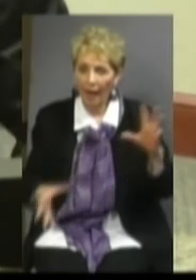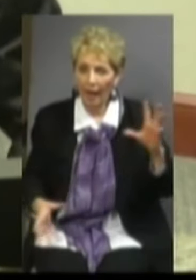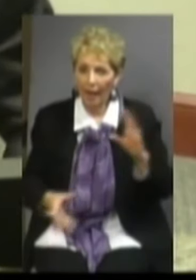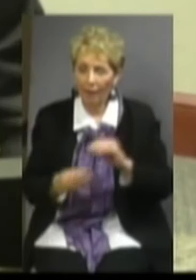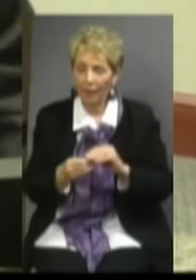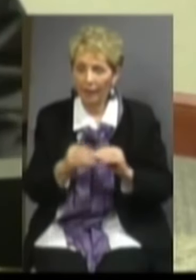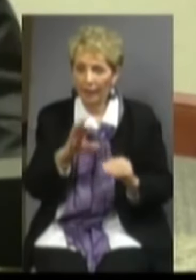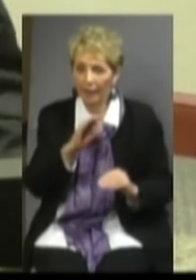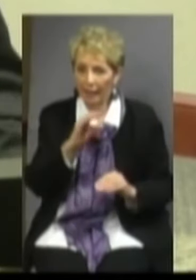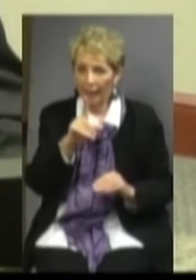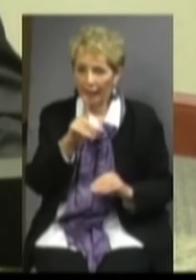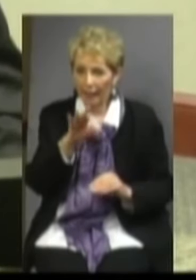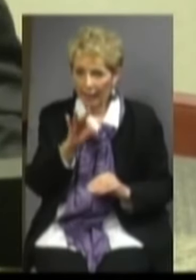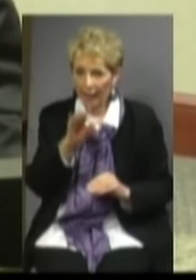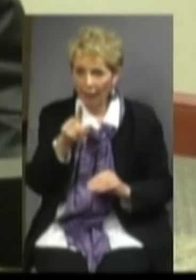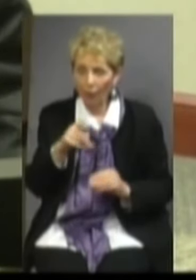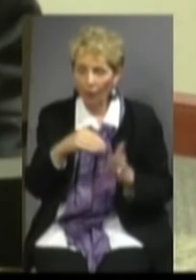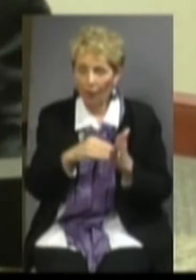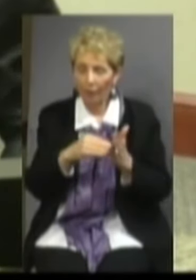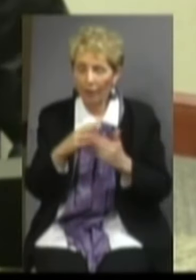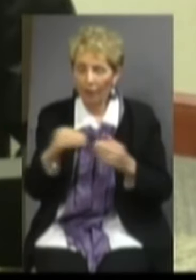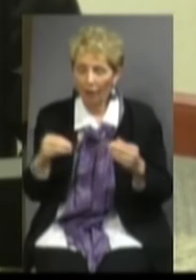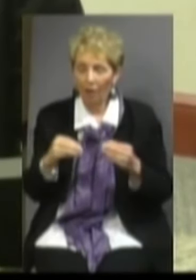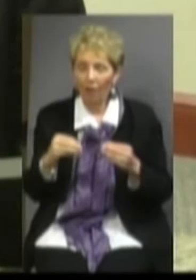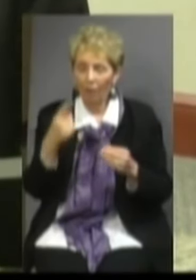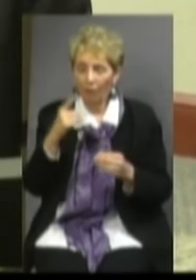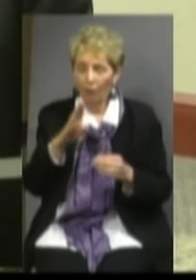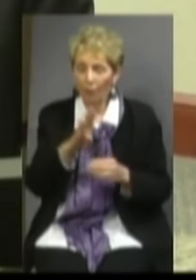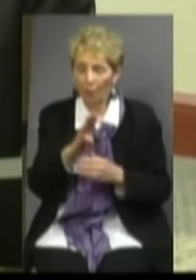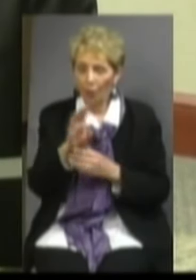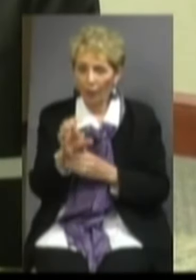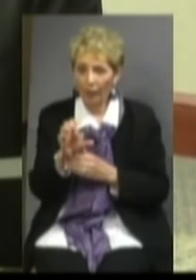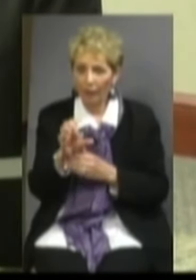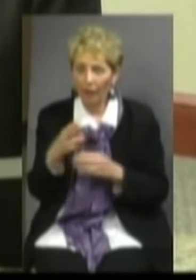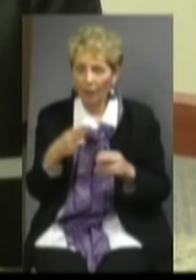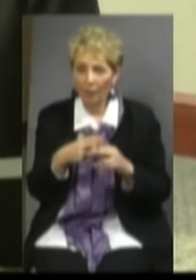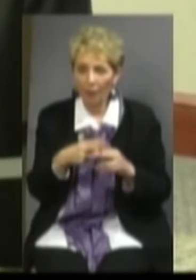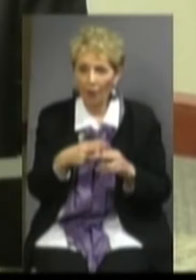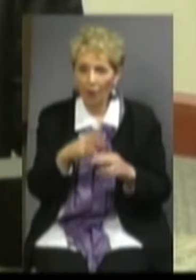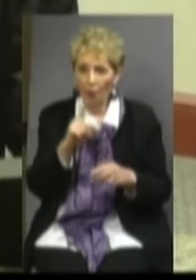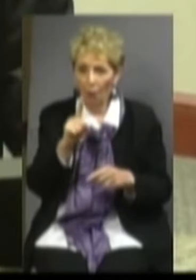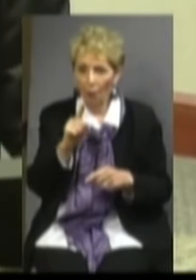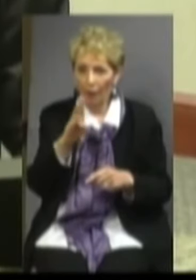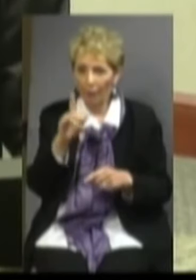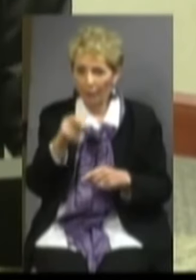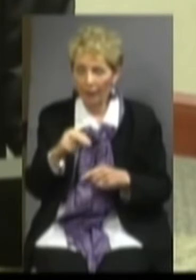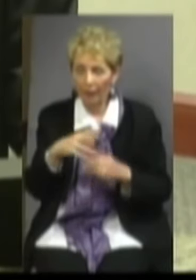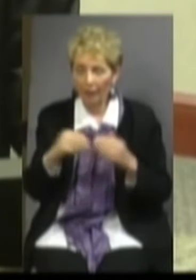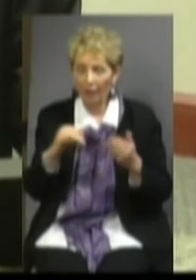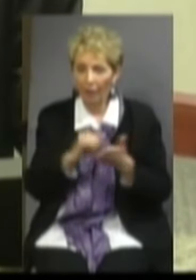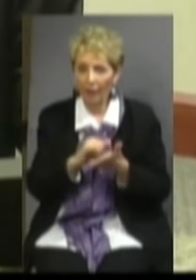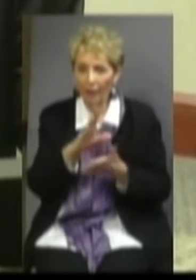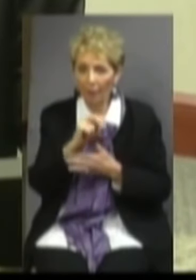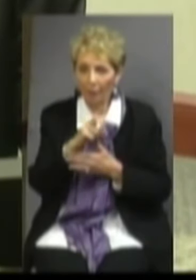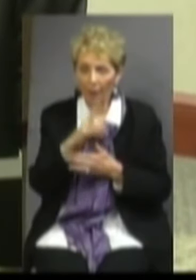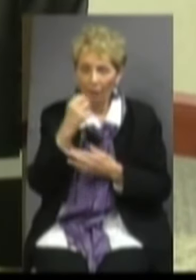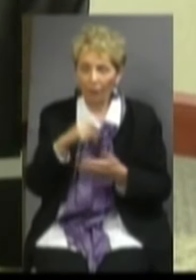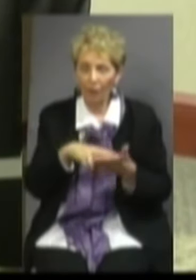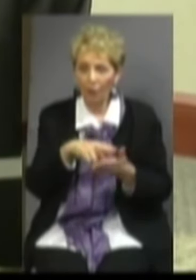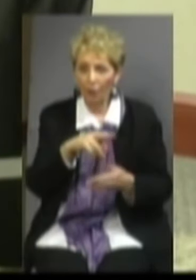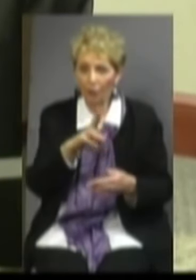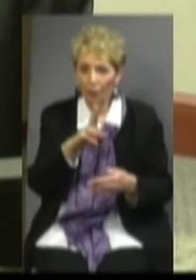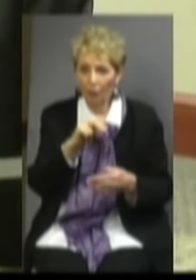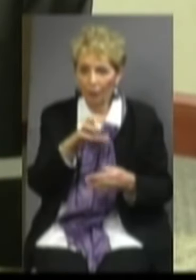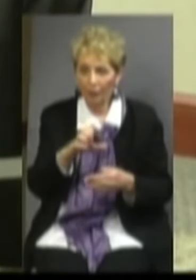about a $91 million plus for Burke County. About $1 billion of this bond will be for the UNC